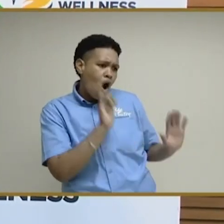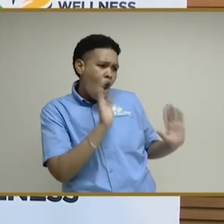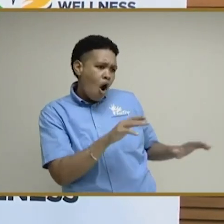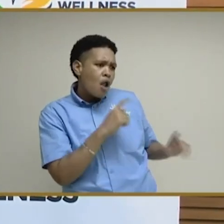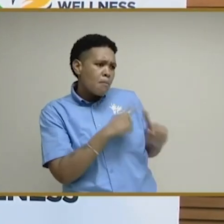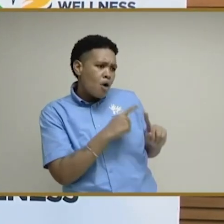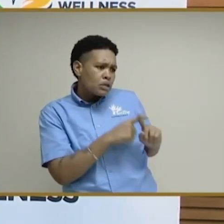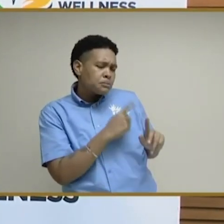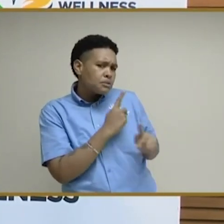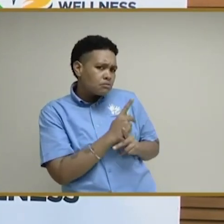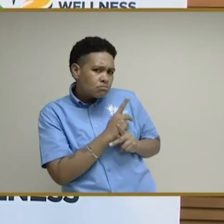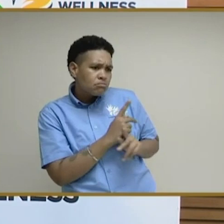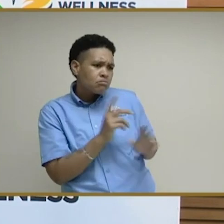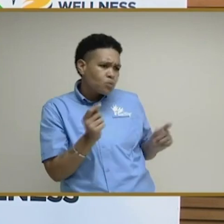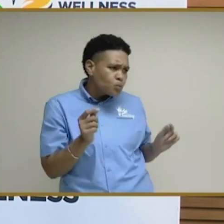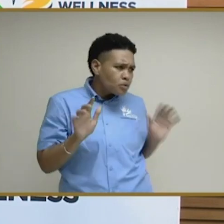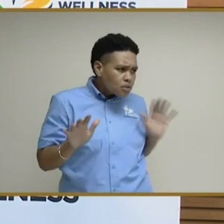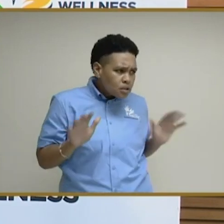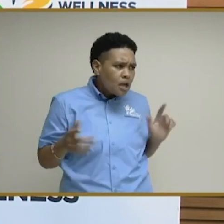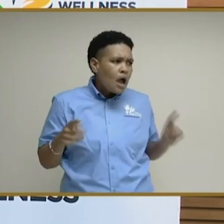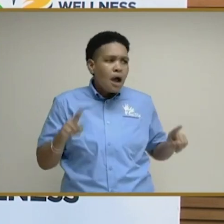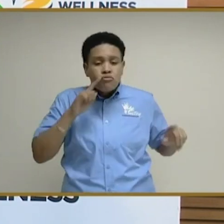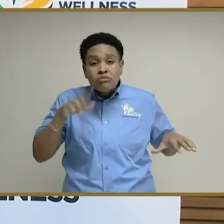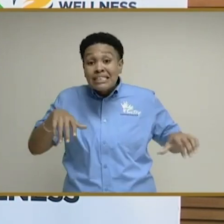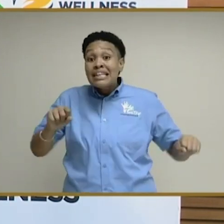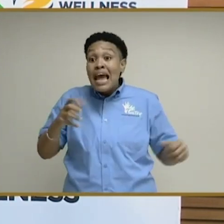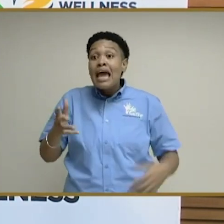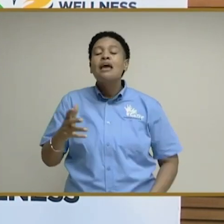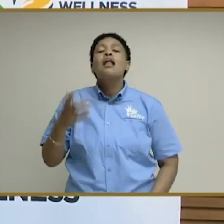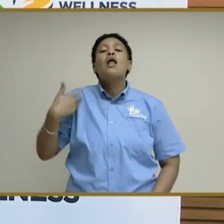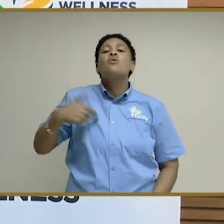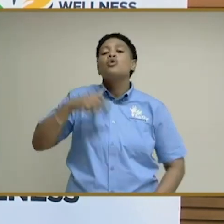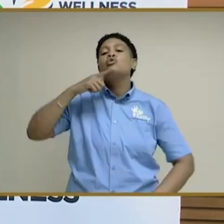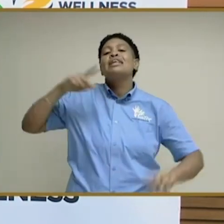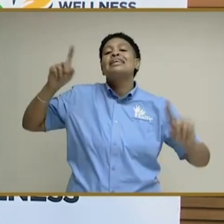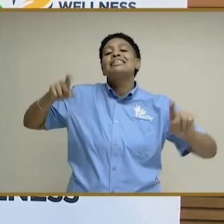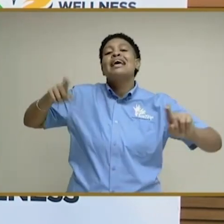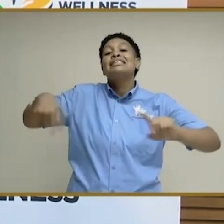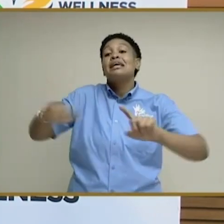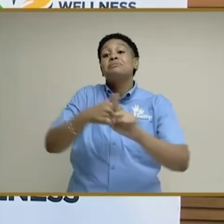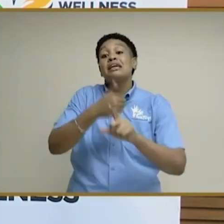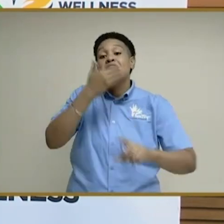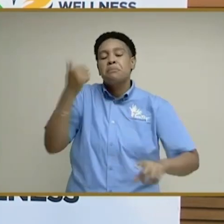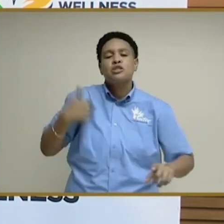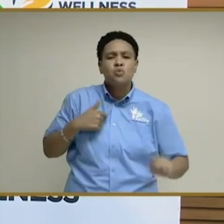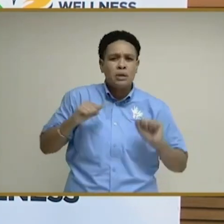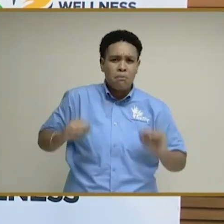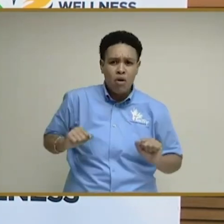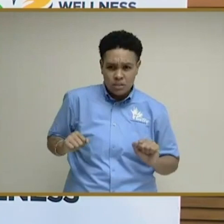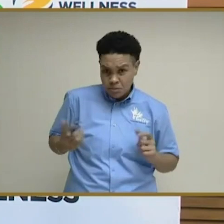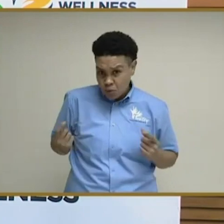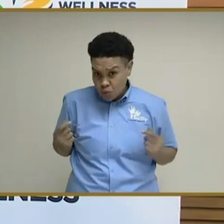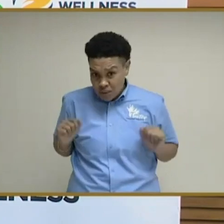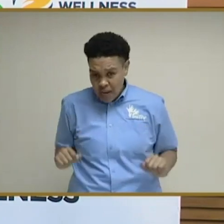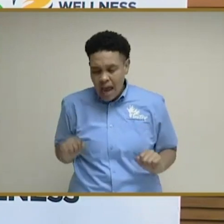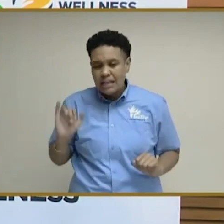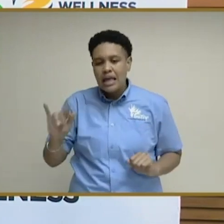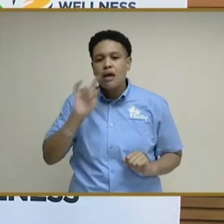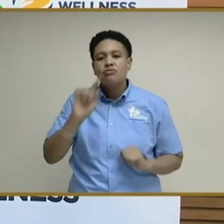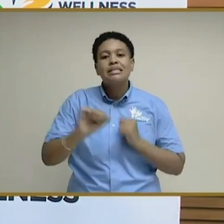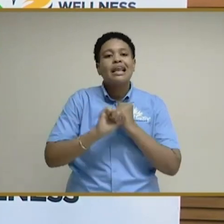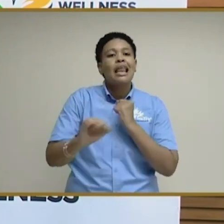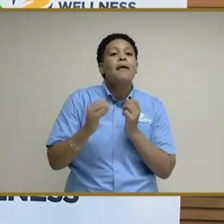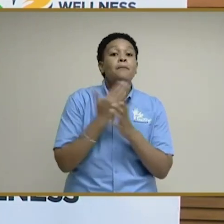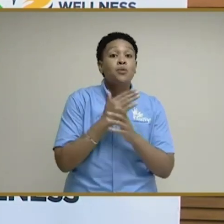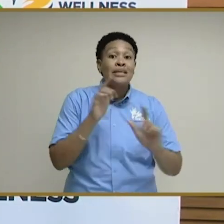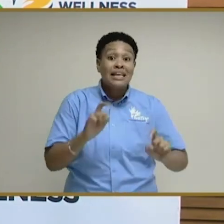all possible precautions are taken and that we test them as best as we possibly can, that delay between